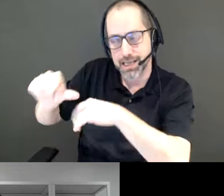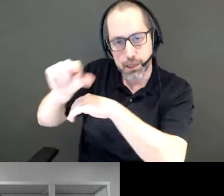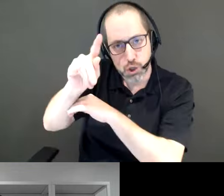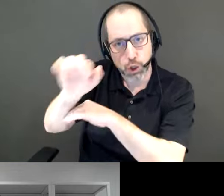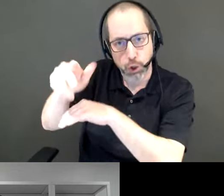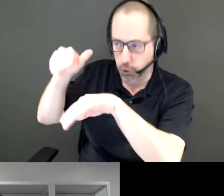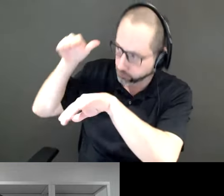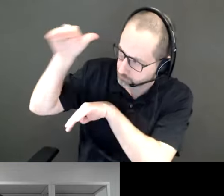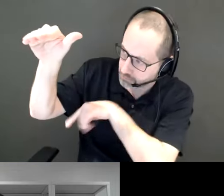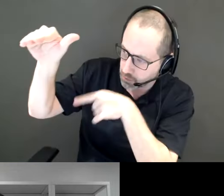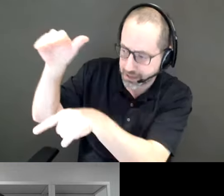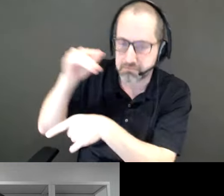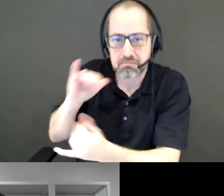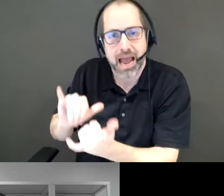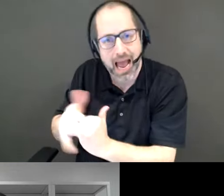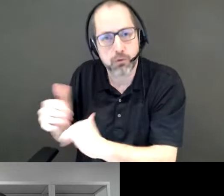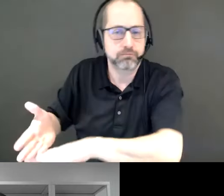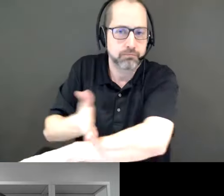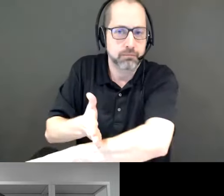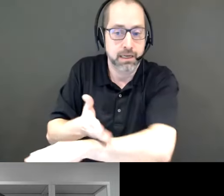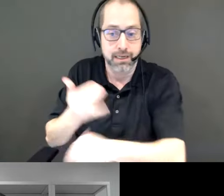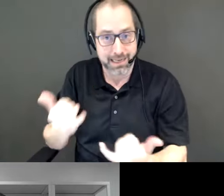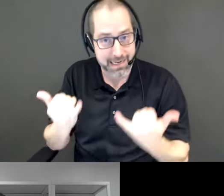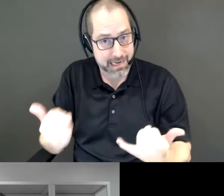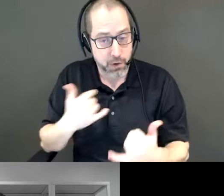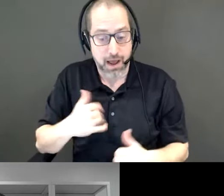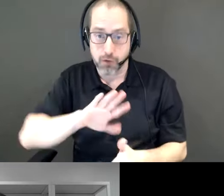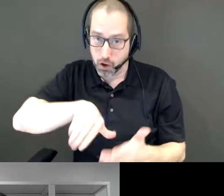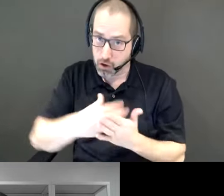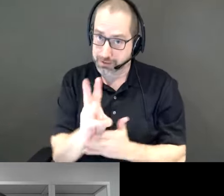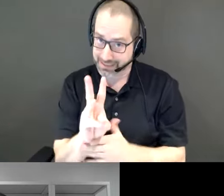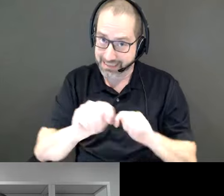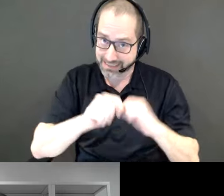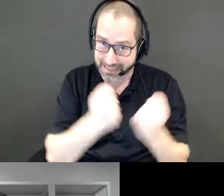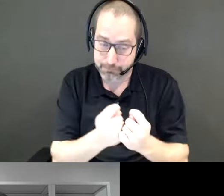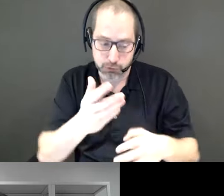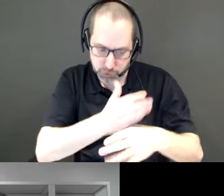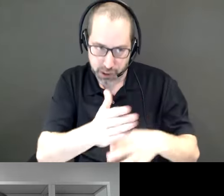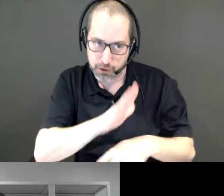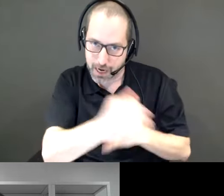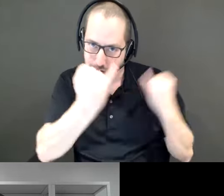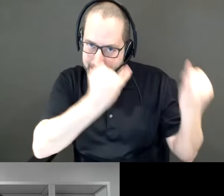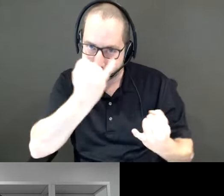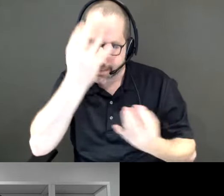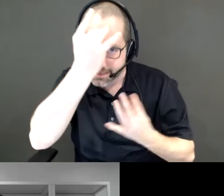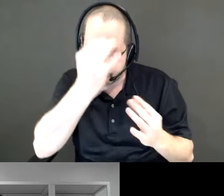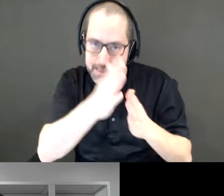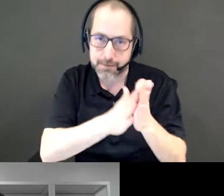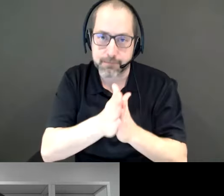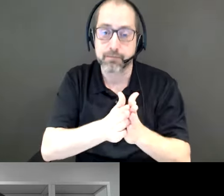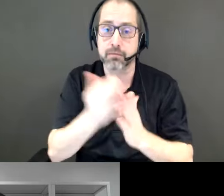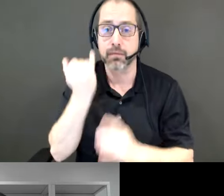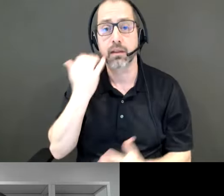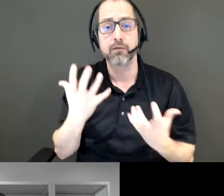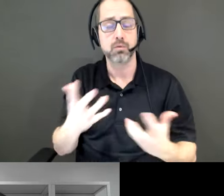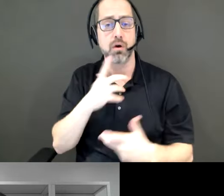we are very fortunate to have all six teams with us to share their ideas, their thinking, their inspiration. But for those who want to spend more time